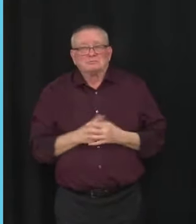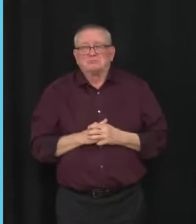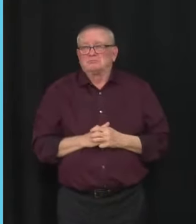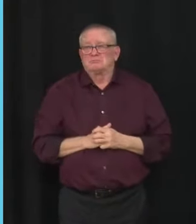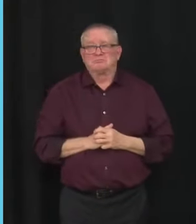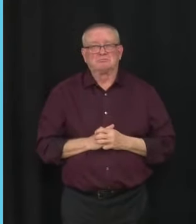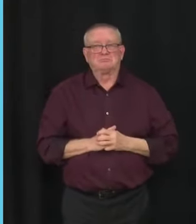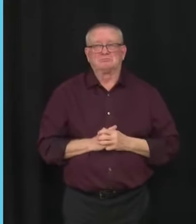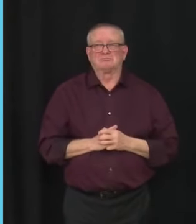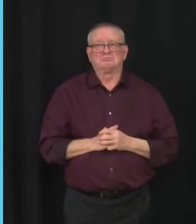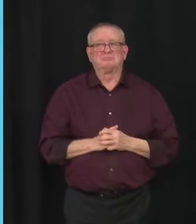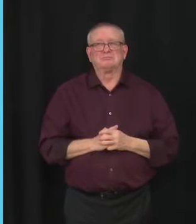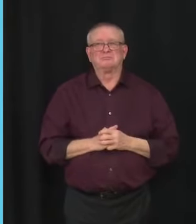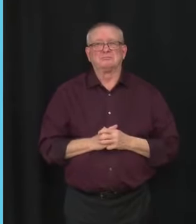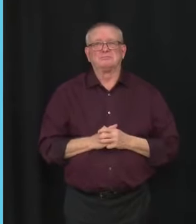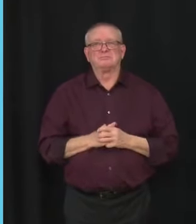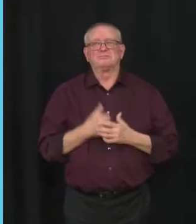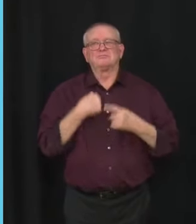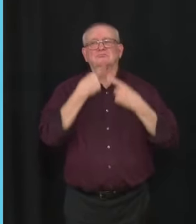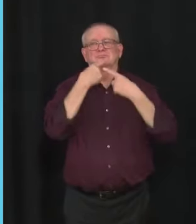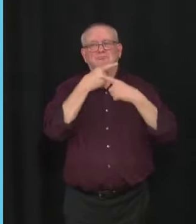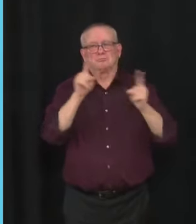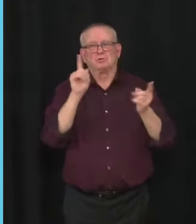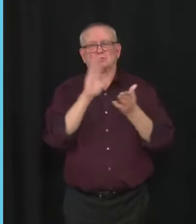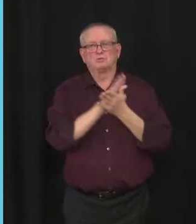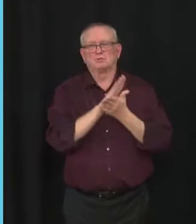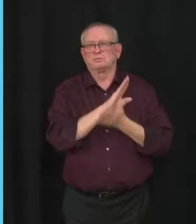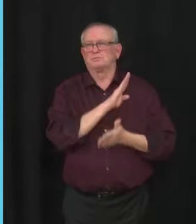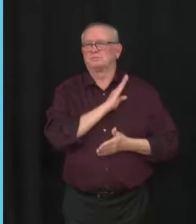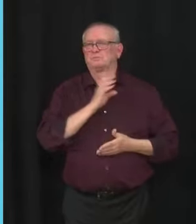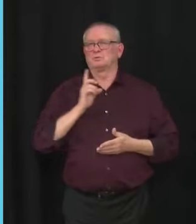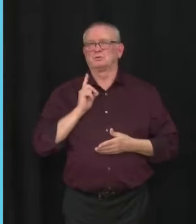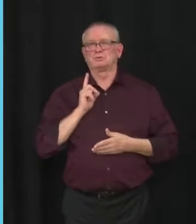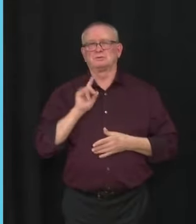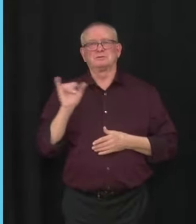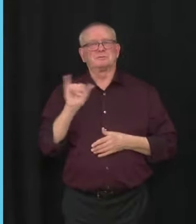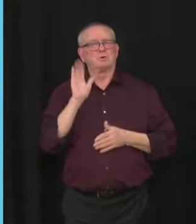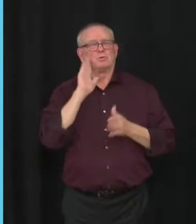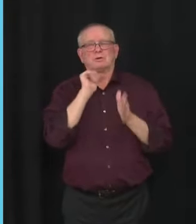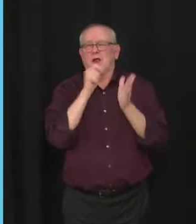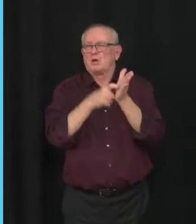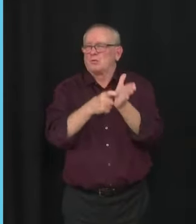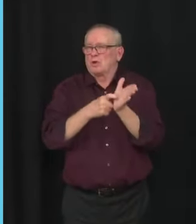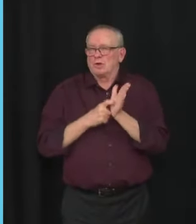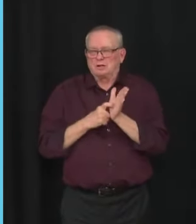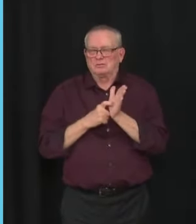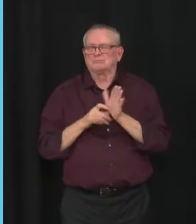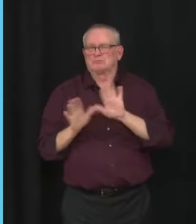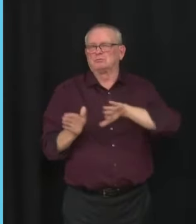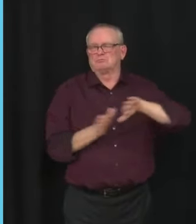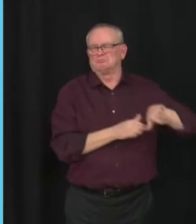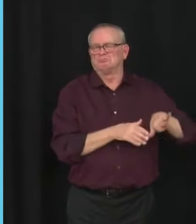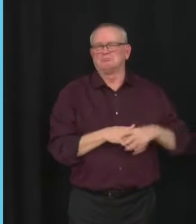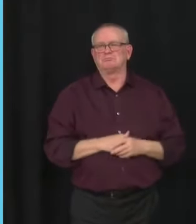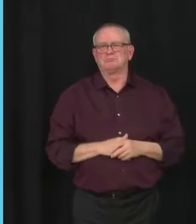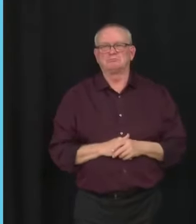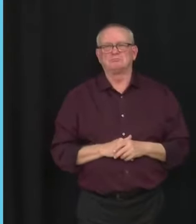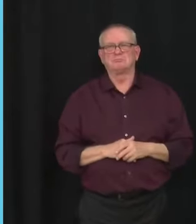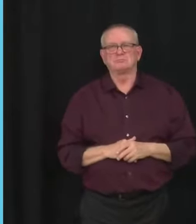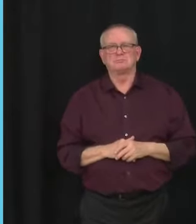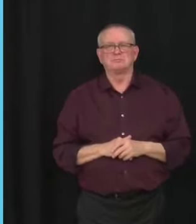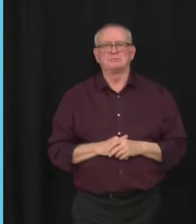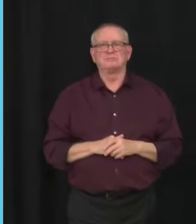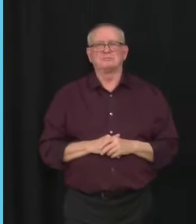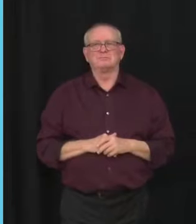with the school boards. Just a follow-up about the restrictions exemption program. you've noted here that that won't be applying to children under